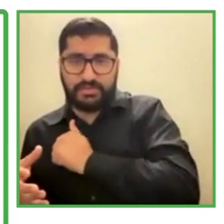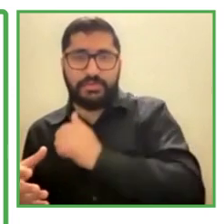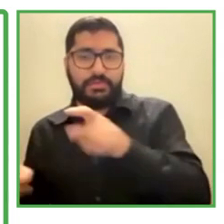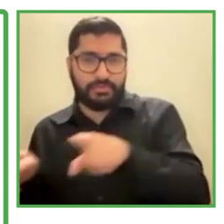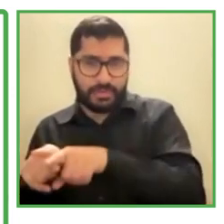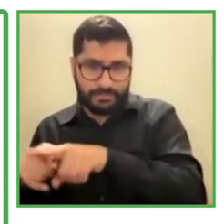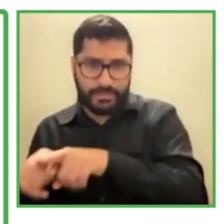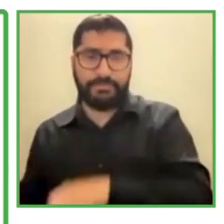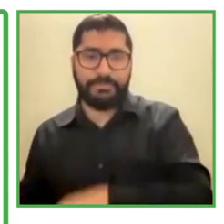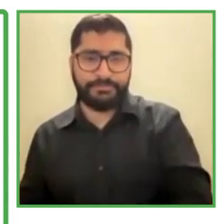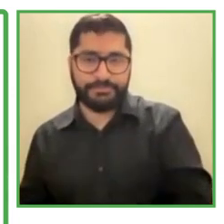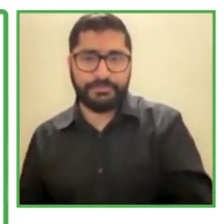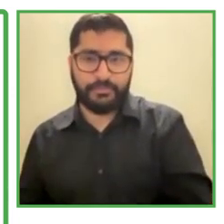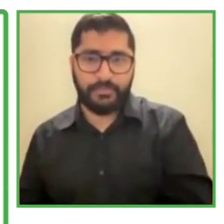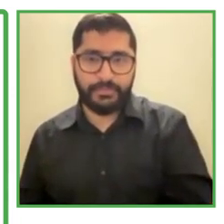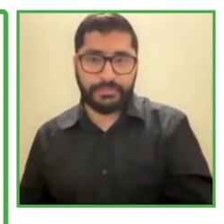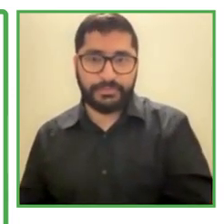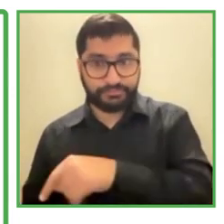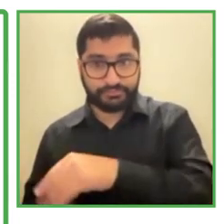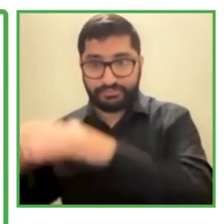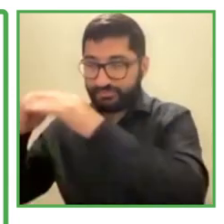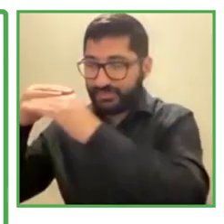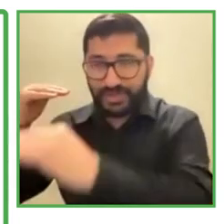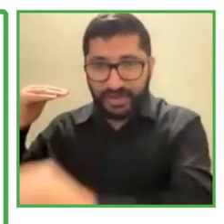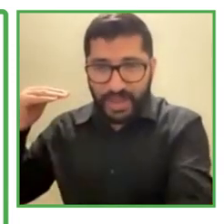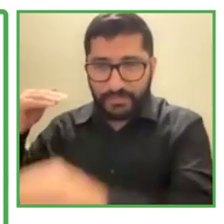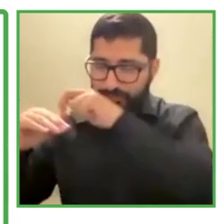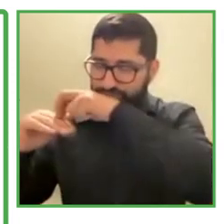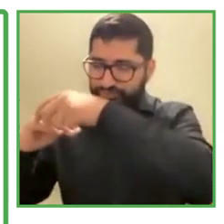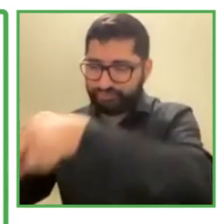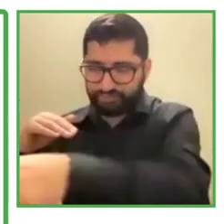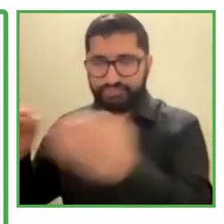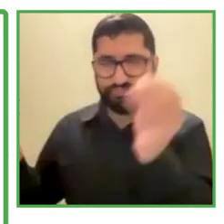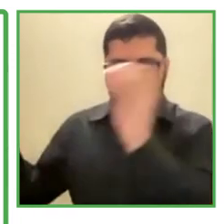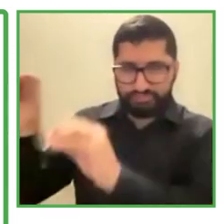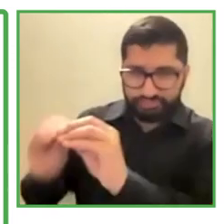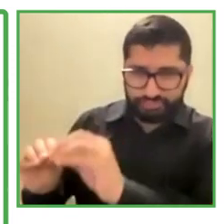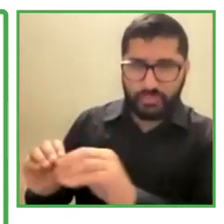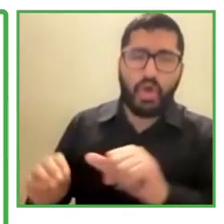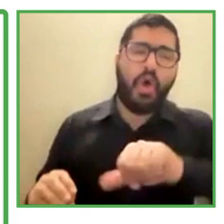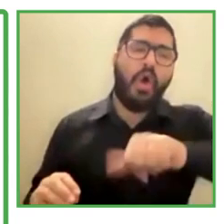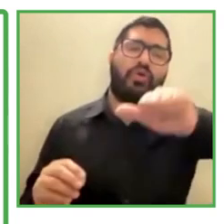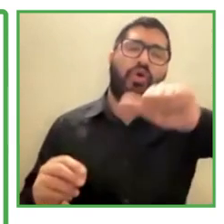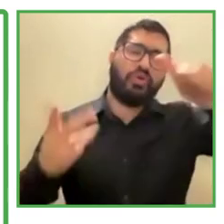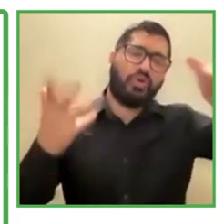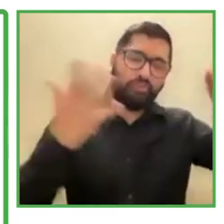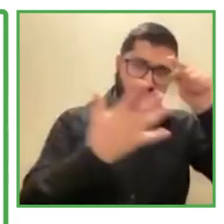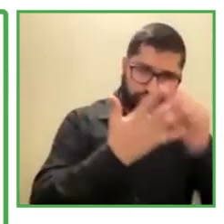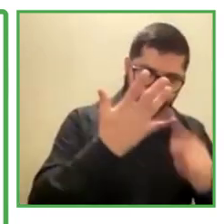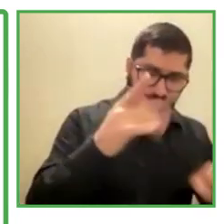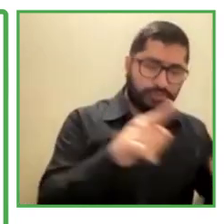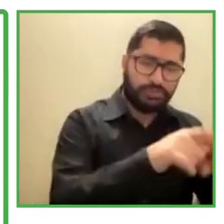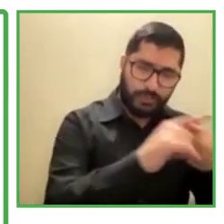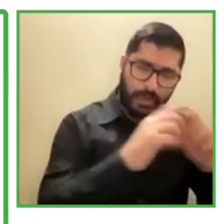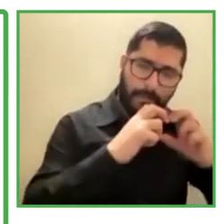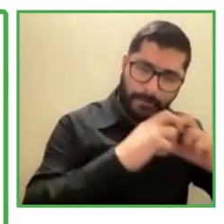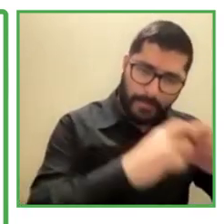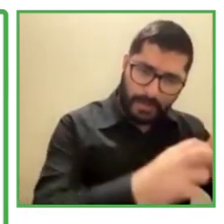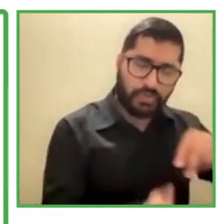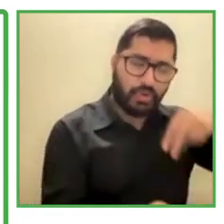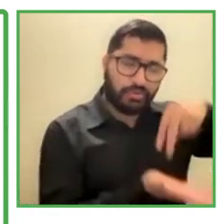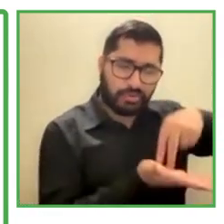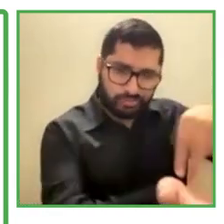metro stations. Again, we have great case studies of not only serving people with disabilities, but also recruitment.